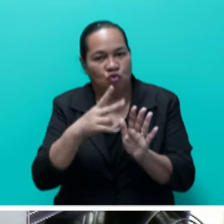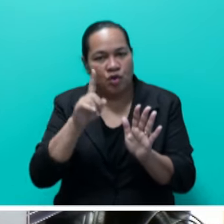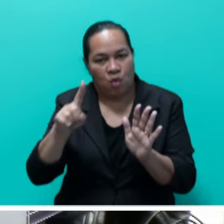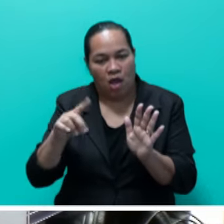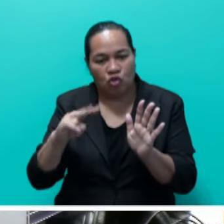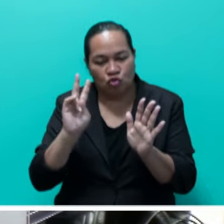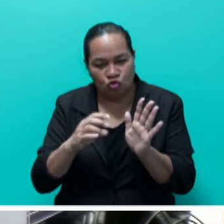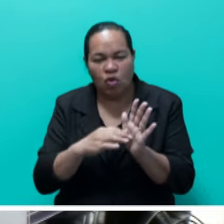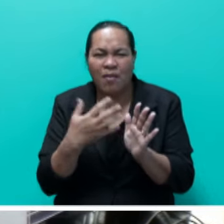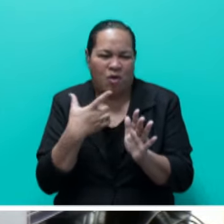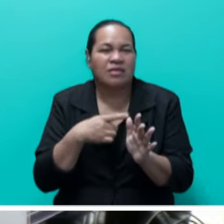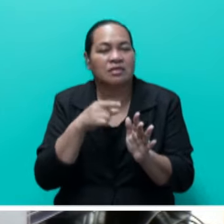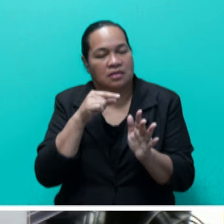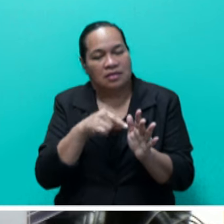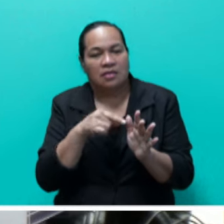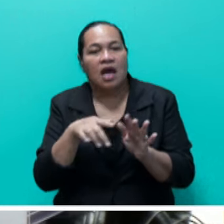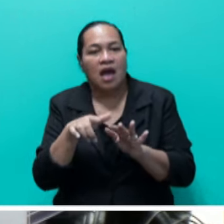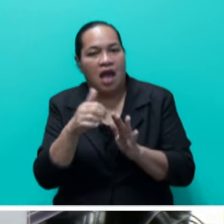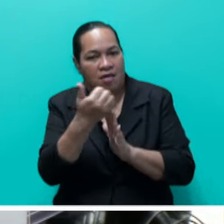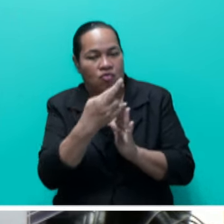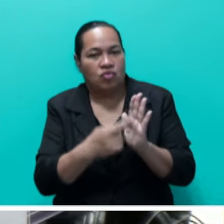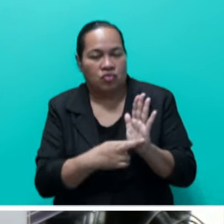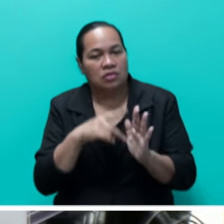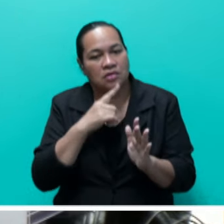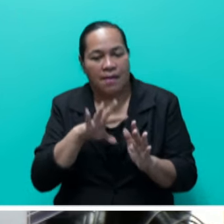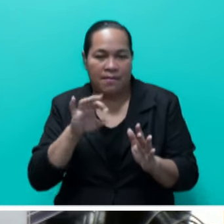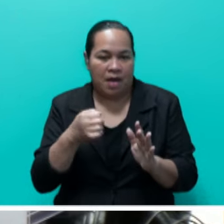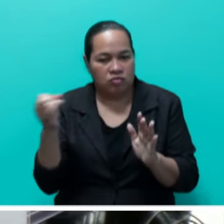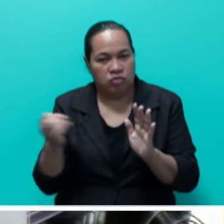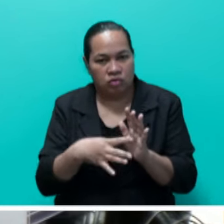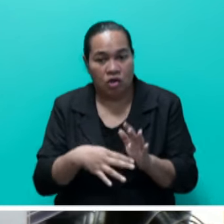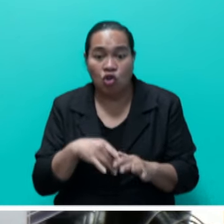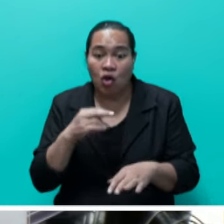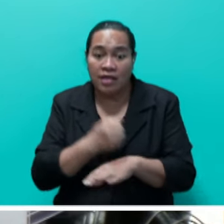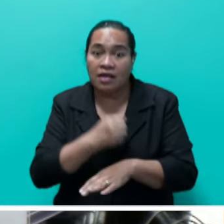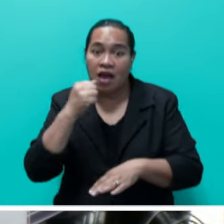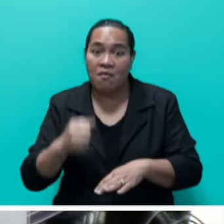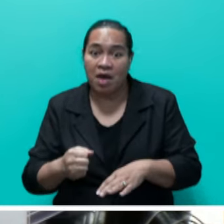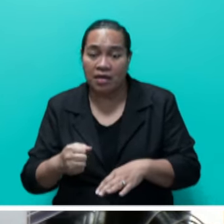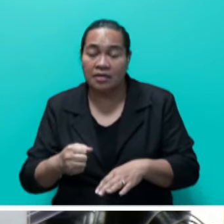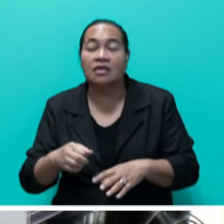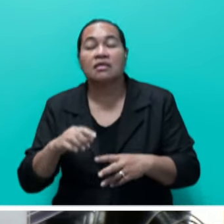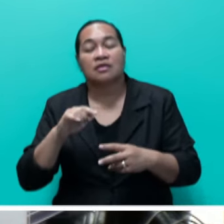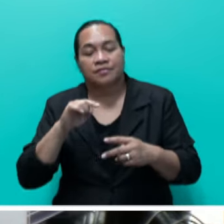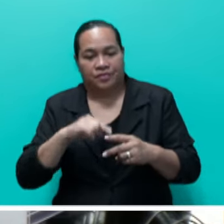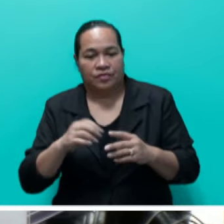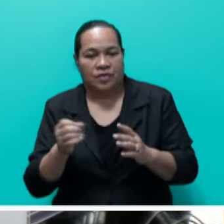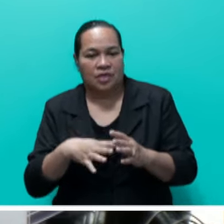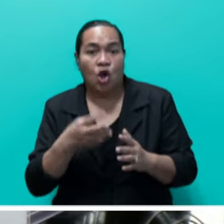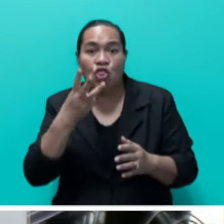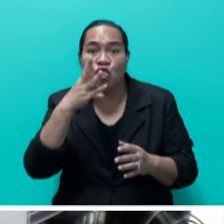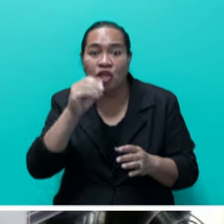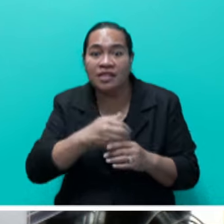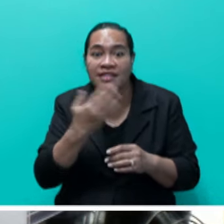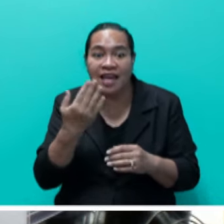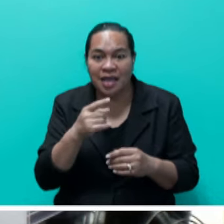the State Lands Act. A second publication in the Government Gazette is followed by a 30-day objection